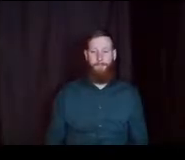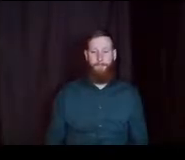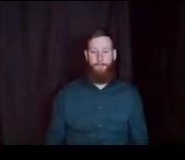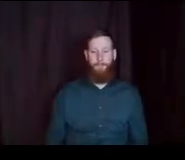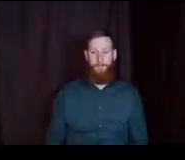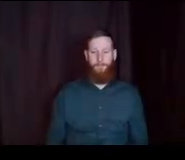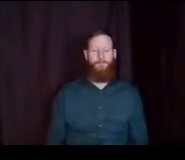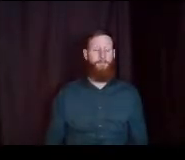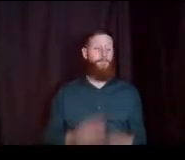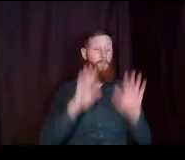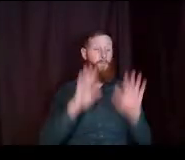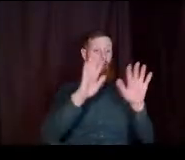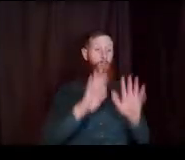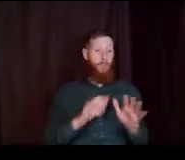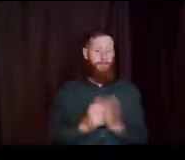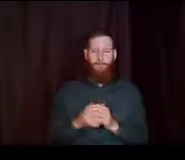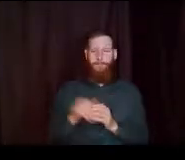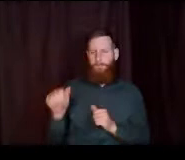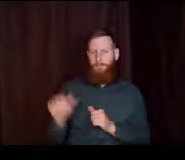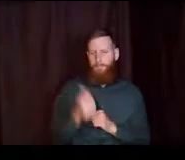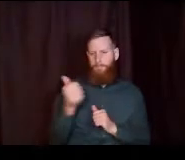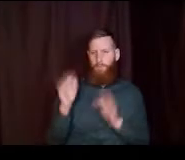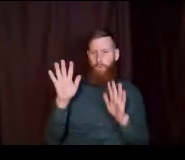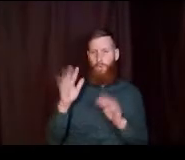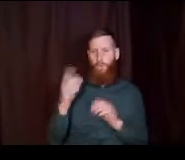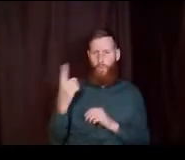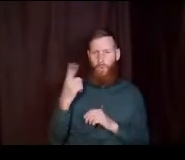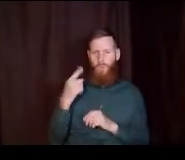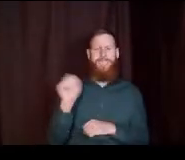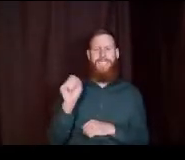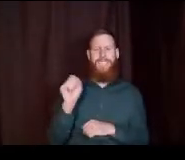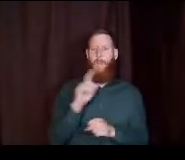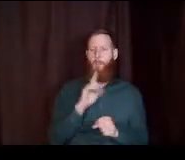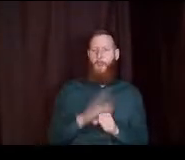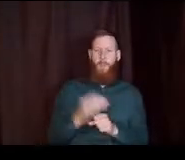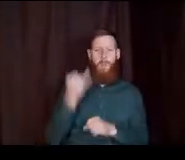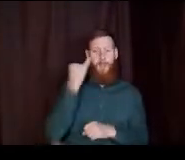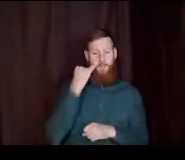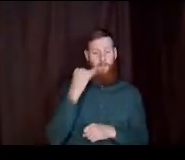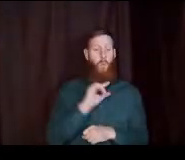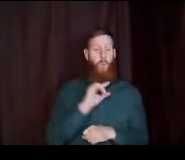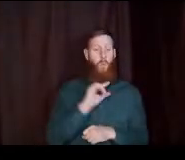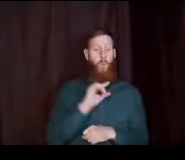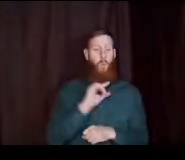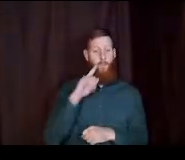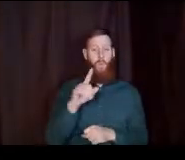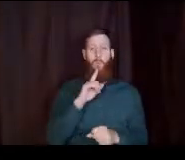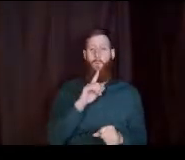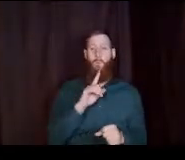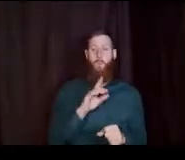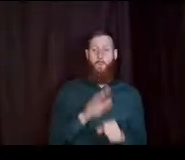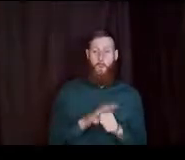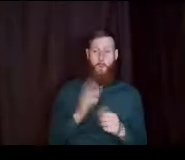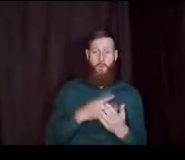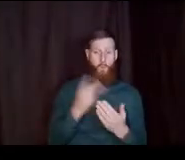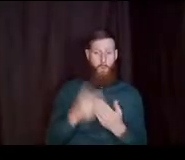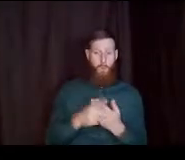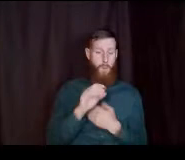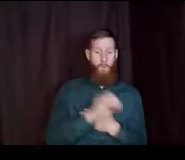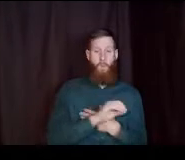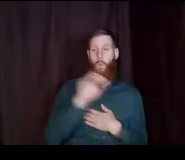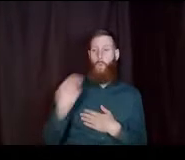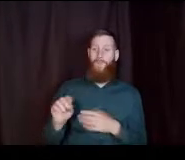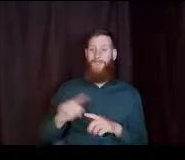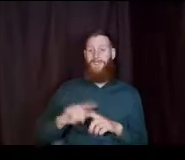Great. This is another great one about Seattle Promise. If I qualify for the promise program. But then move to a different city